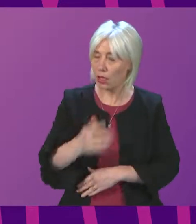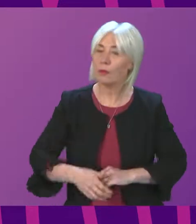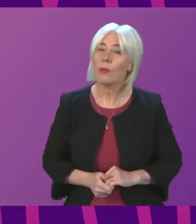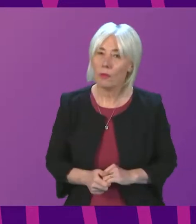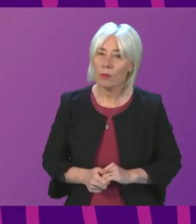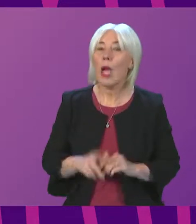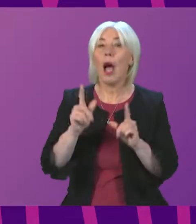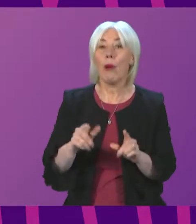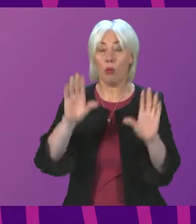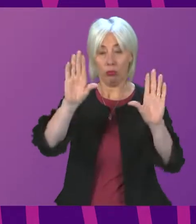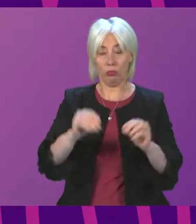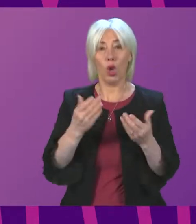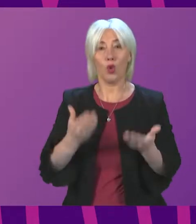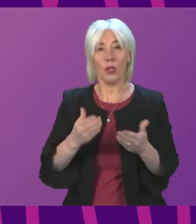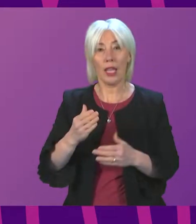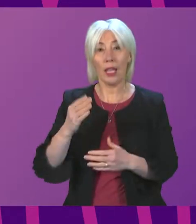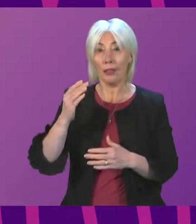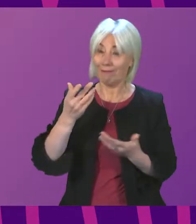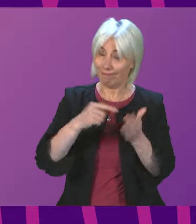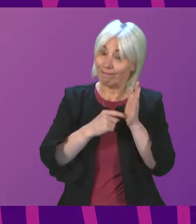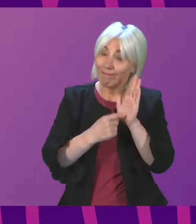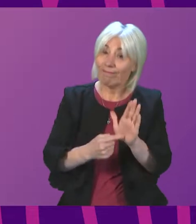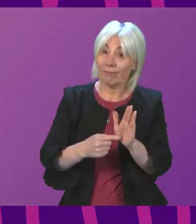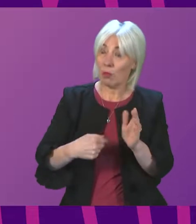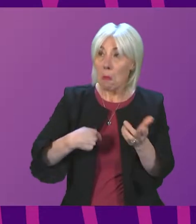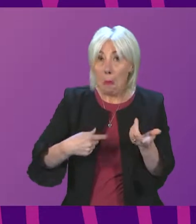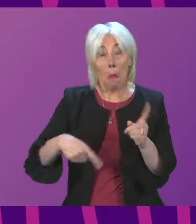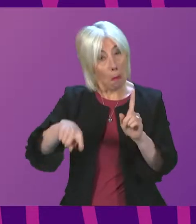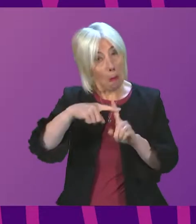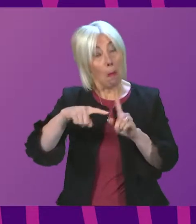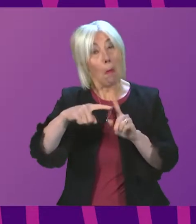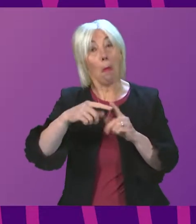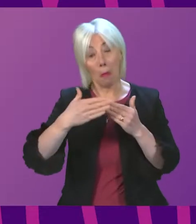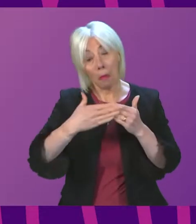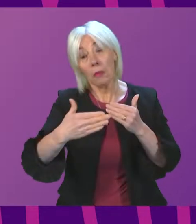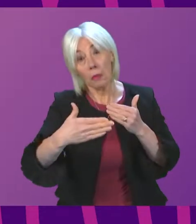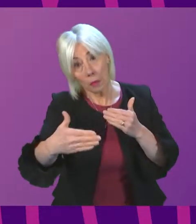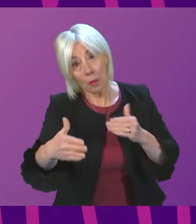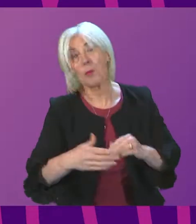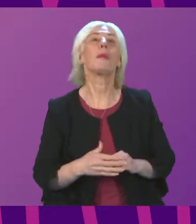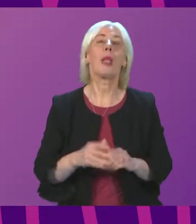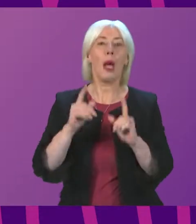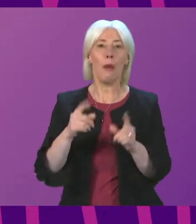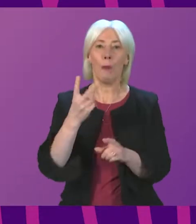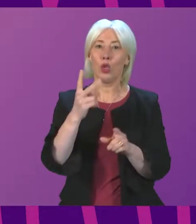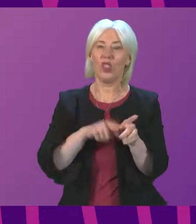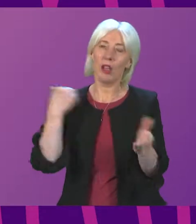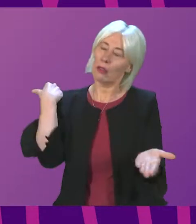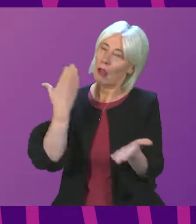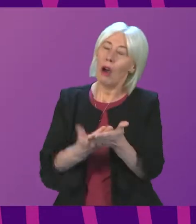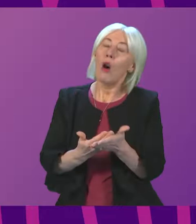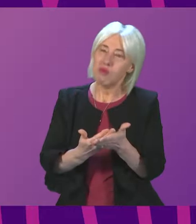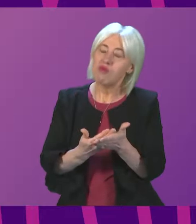I want to end today by reflecting again our increased optimism about the period ahead. However, after almost two years of